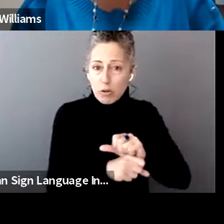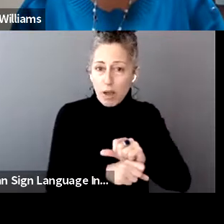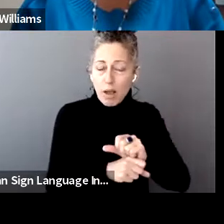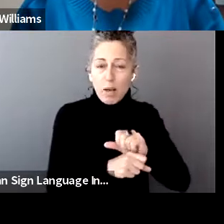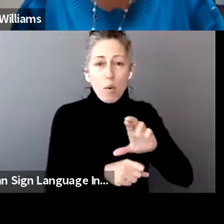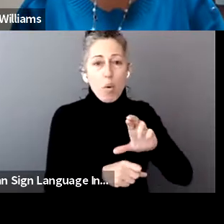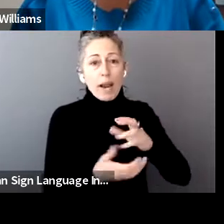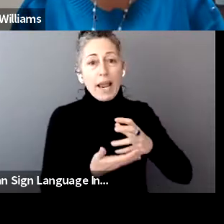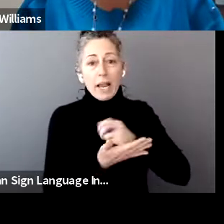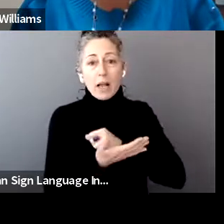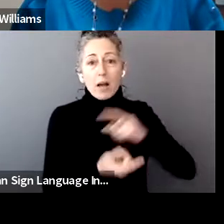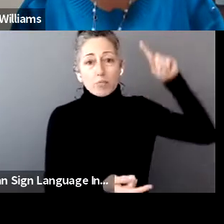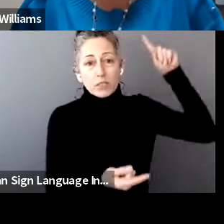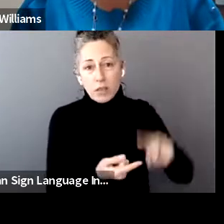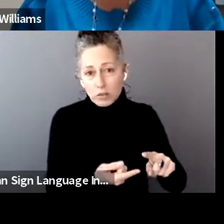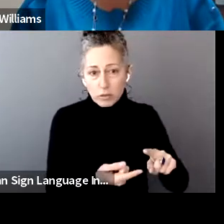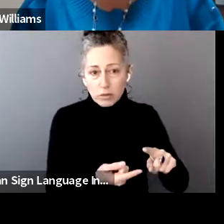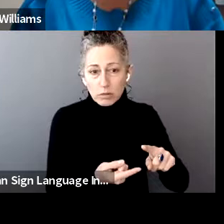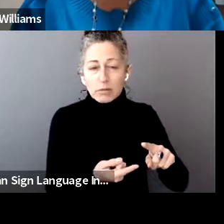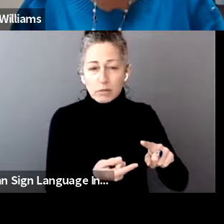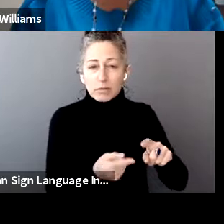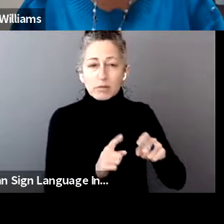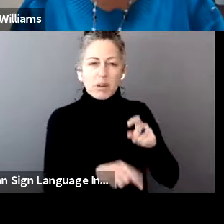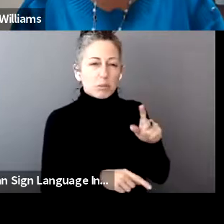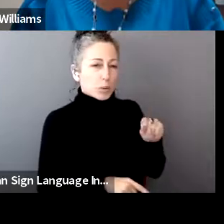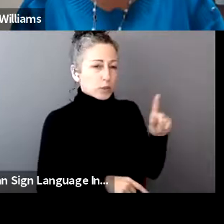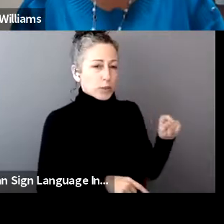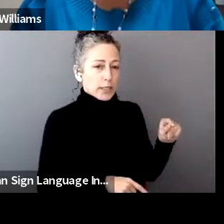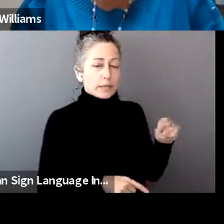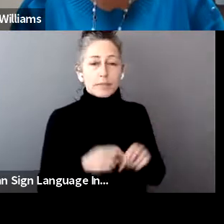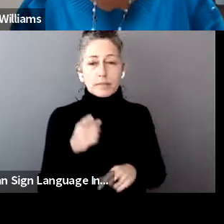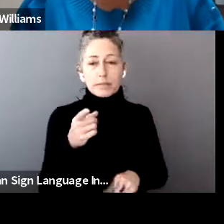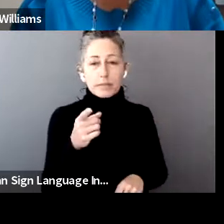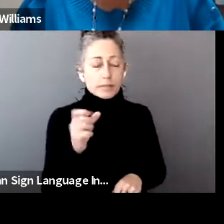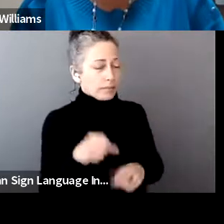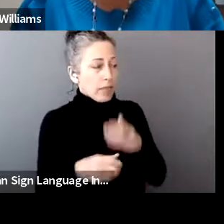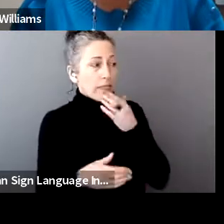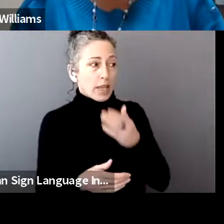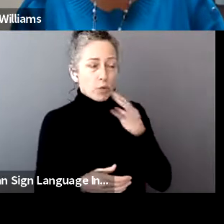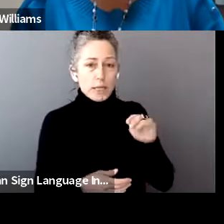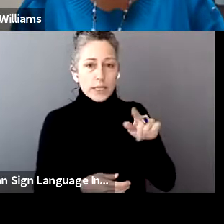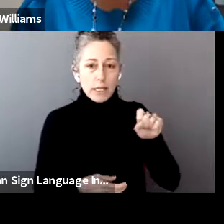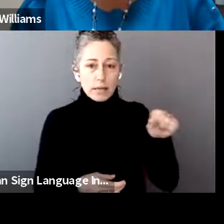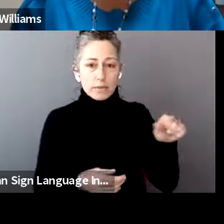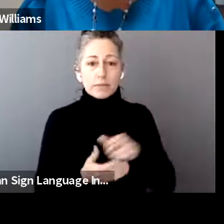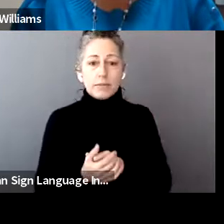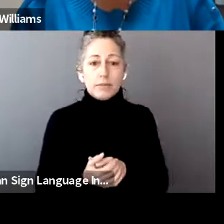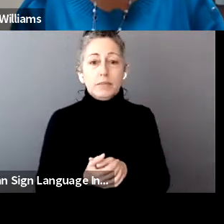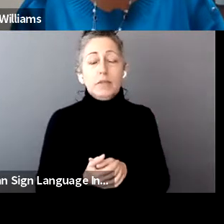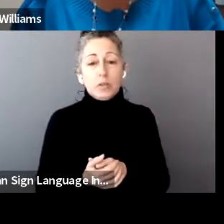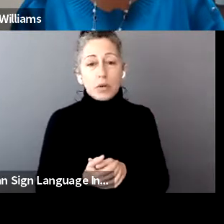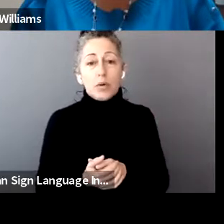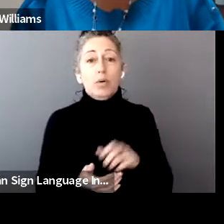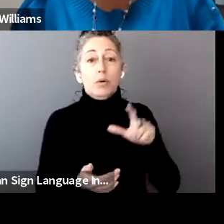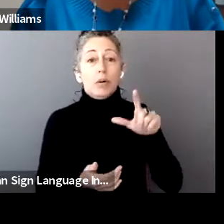severe reductions from 2020? Absolutely. Thanks, Melissa. So first of all, want to say Ladder Up provides